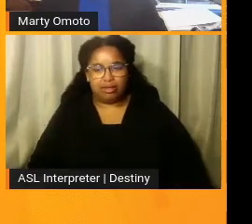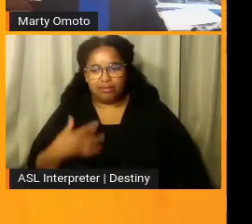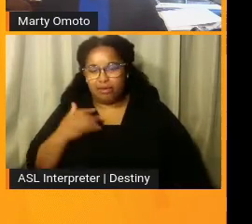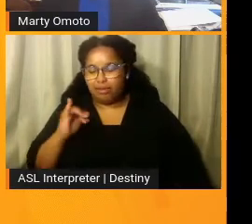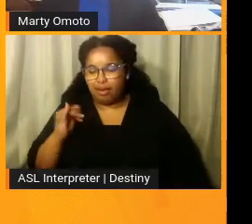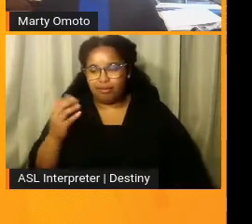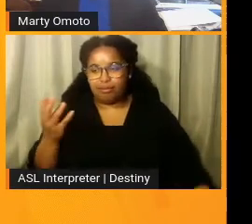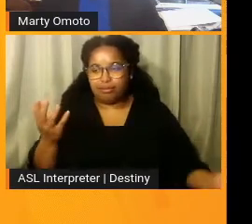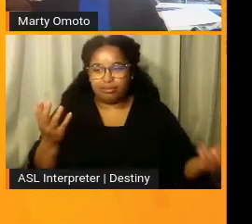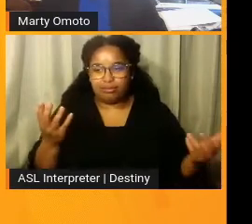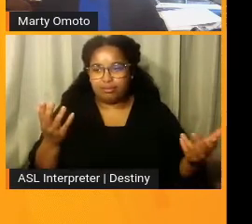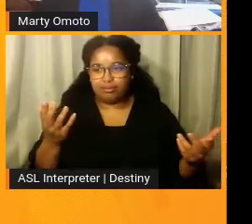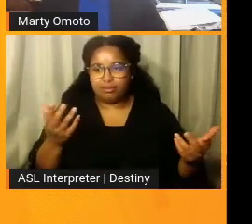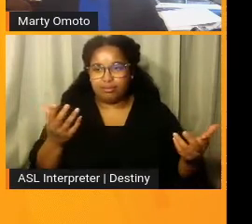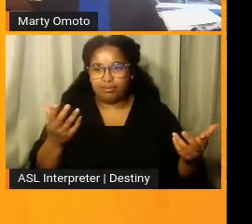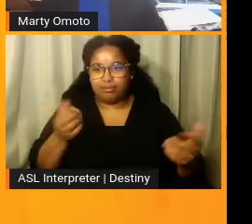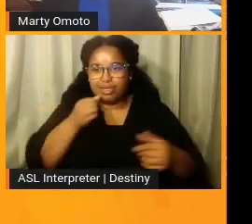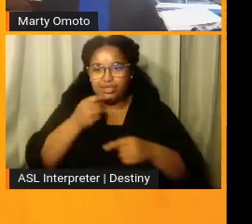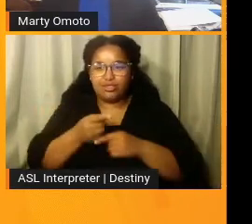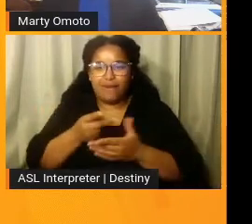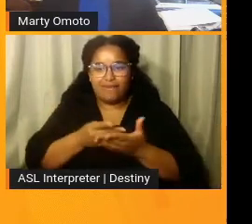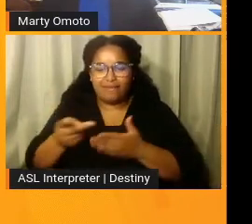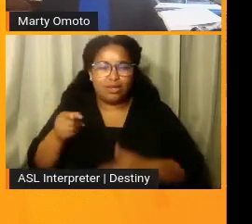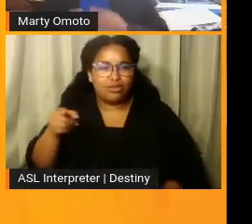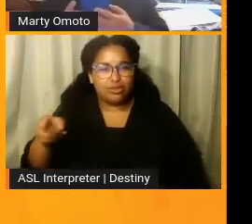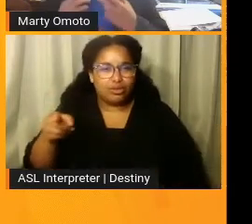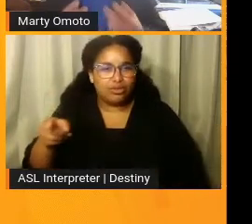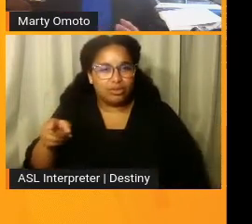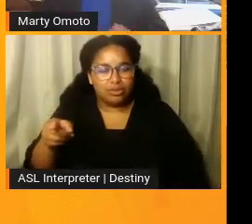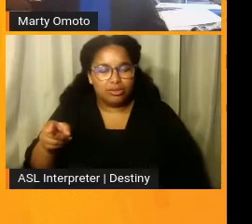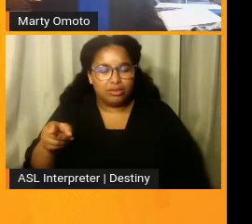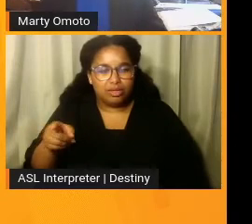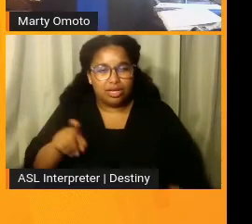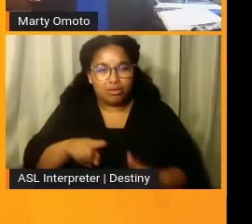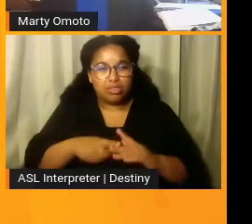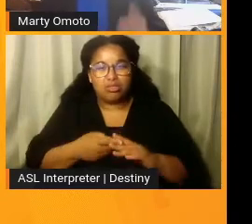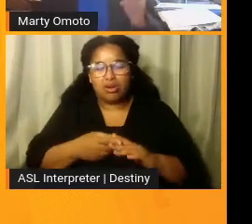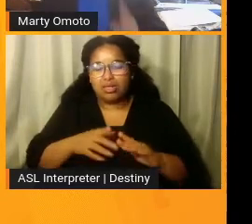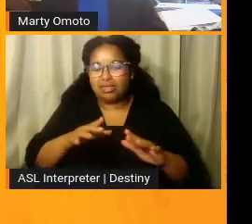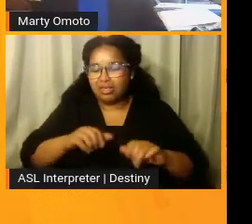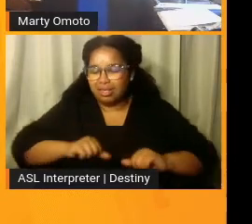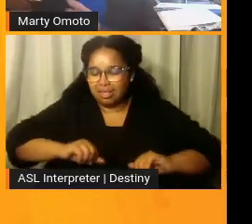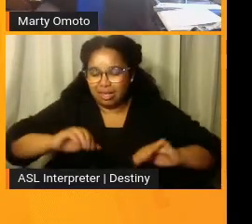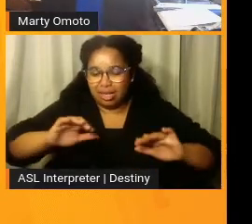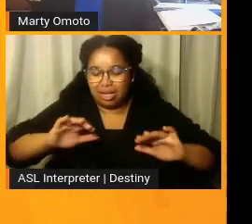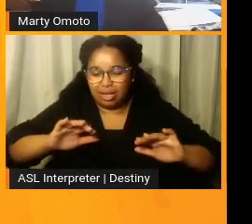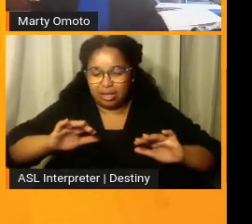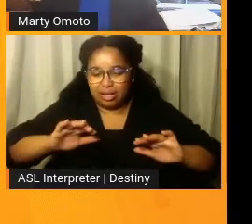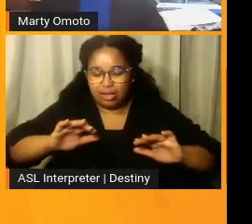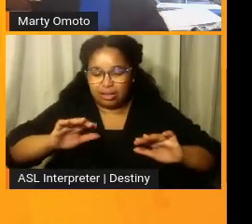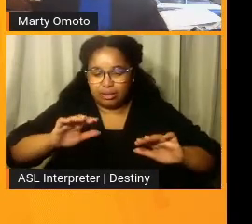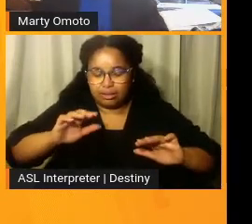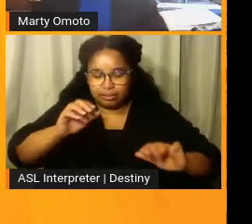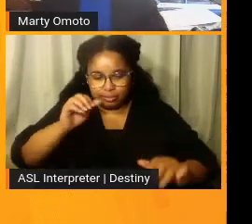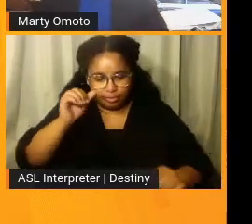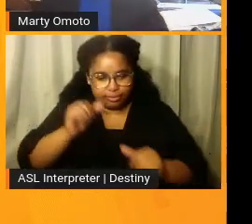that I, that I failed my sister. And just when I felt like I was going to give up, I remembered what that mother said to me.